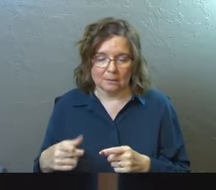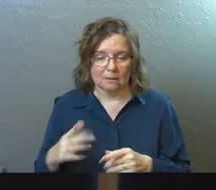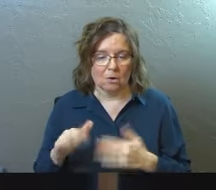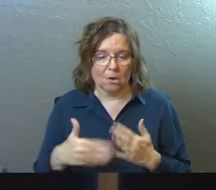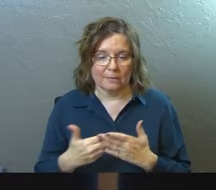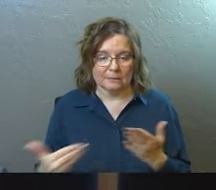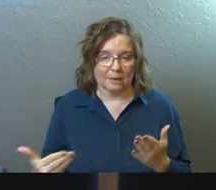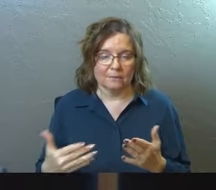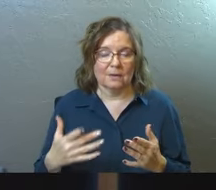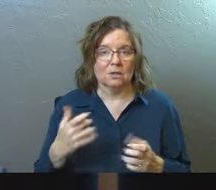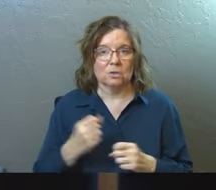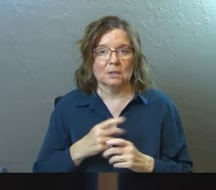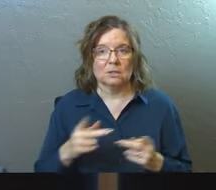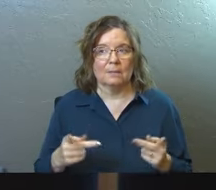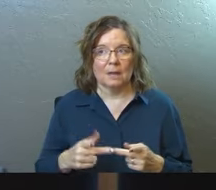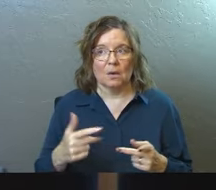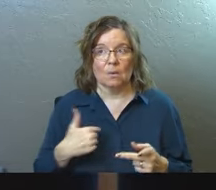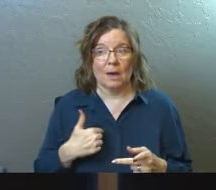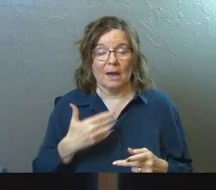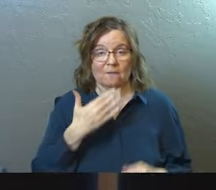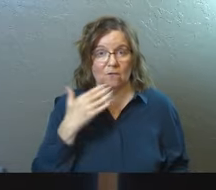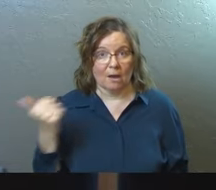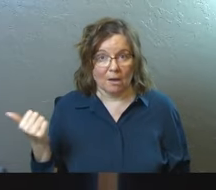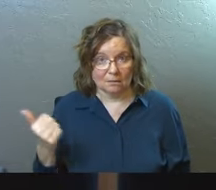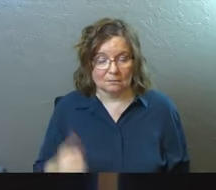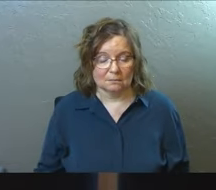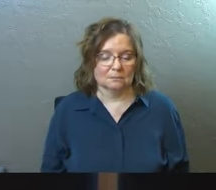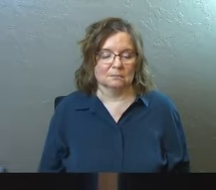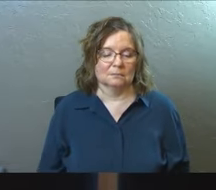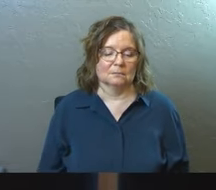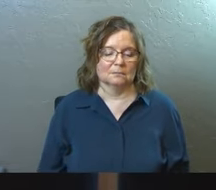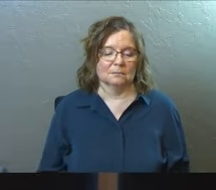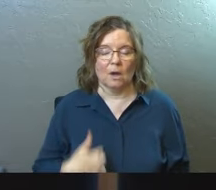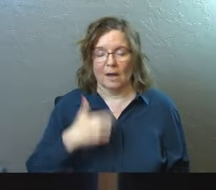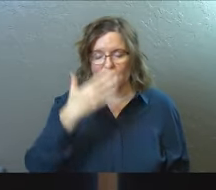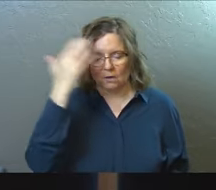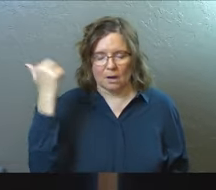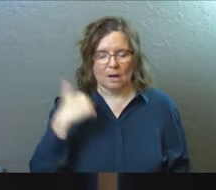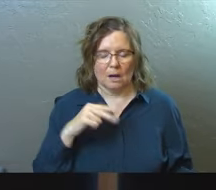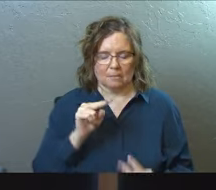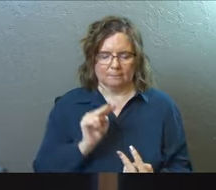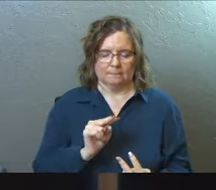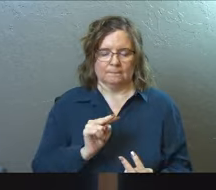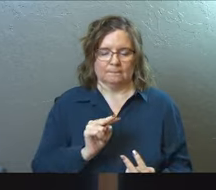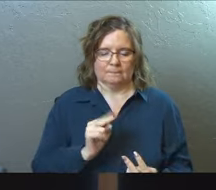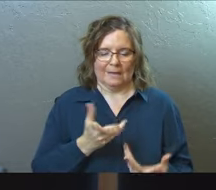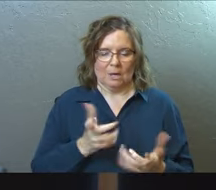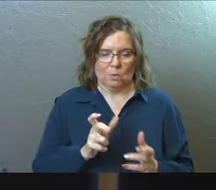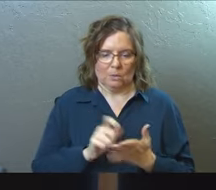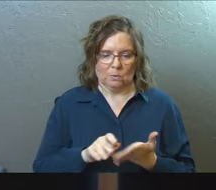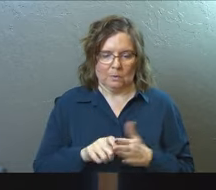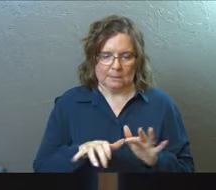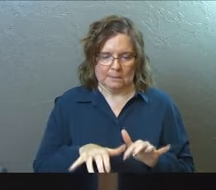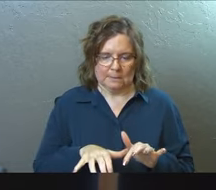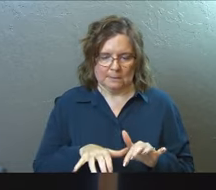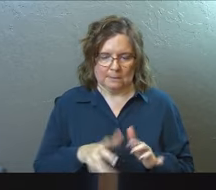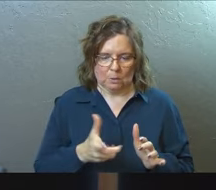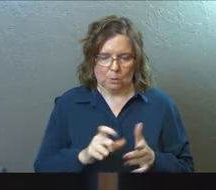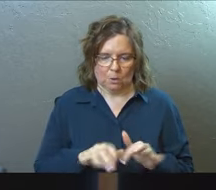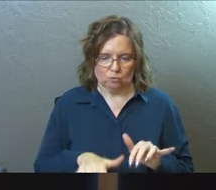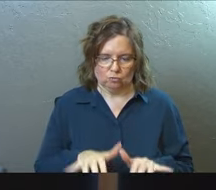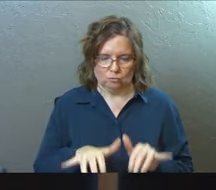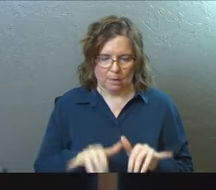all this kind of stuff and get to the place where I forgot and I'm just staring at the screen because I don't want to write that part.